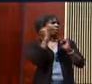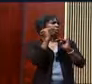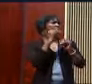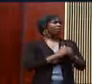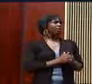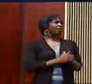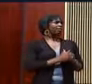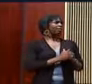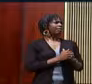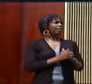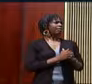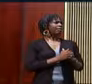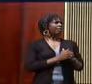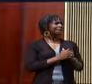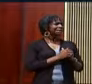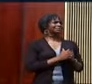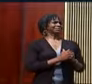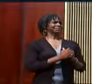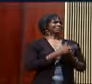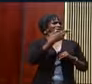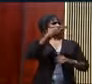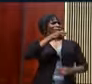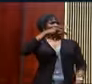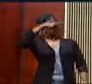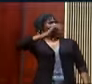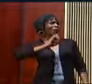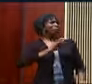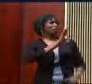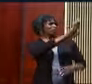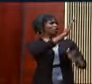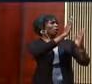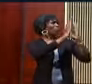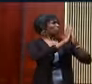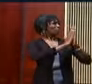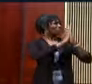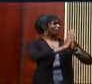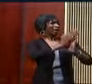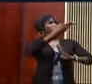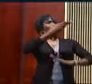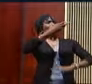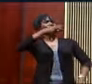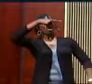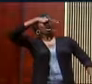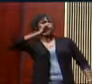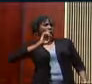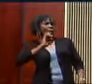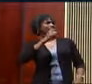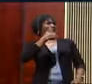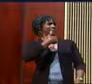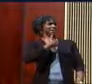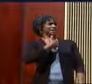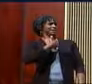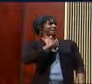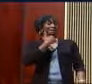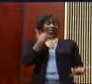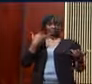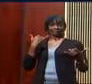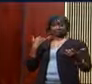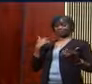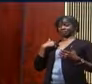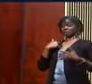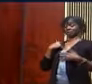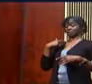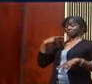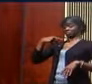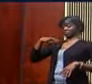Your prayer hoped me. That's that, that, that's what he said. Your, your prayer hoped me. Now, now, of course, I'm in a